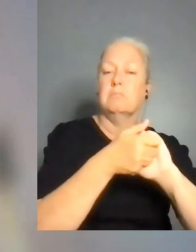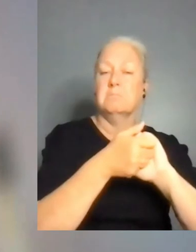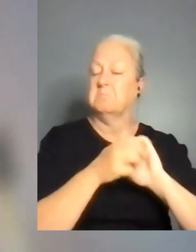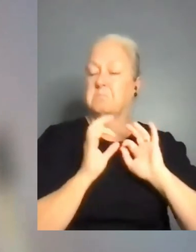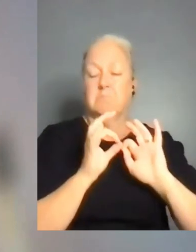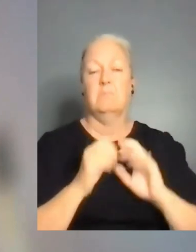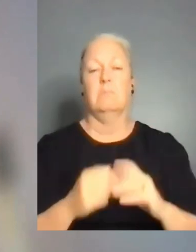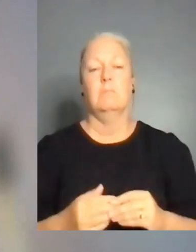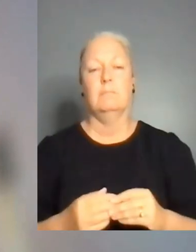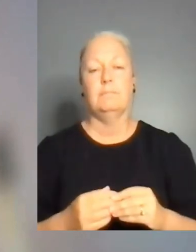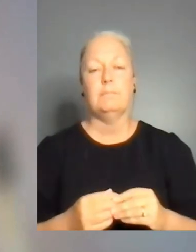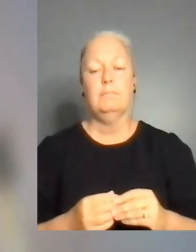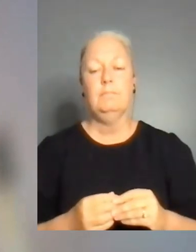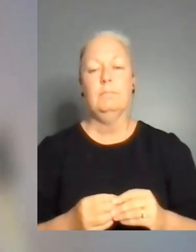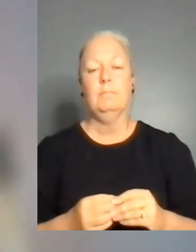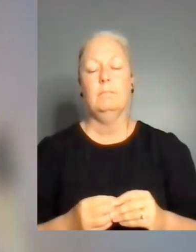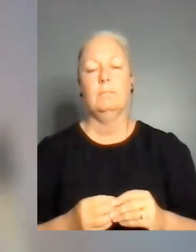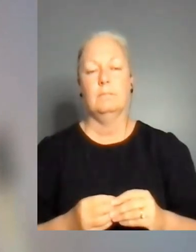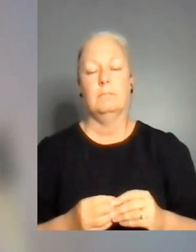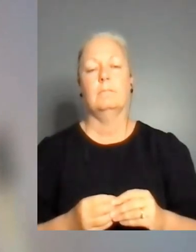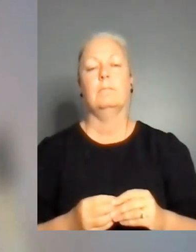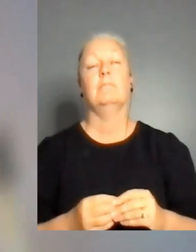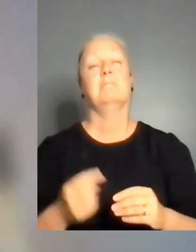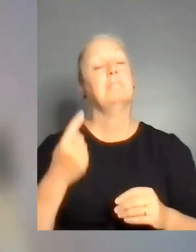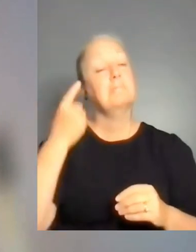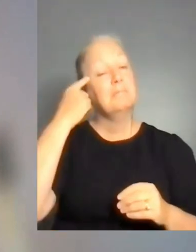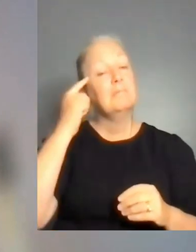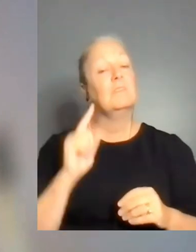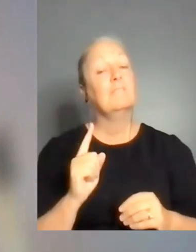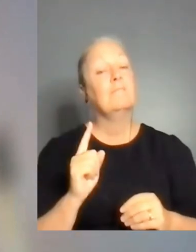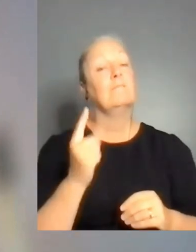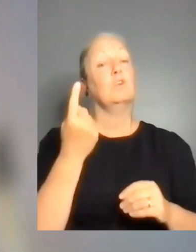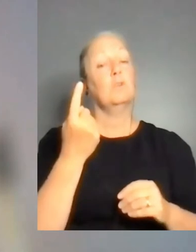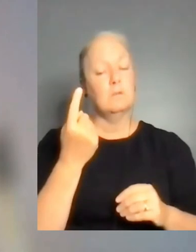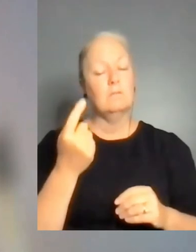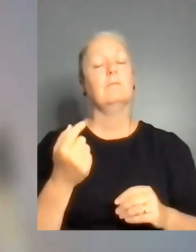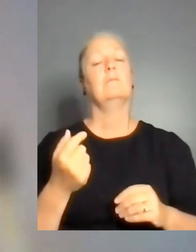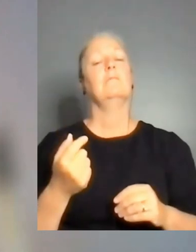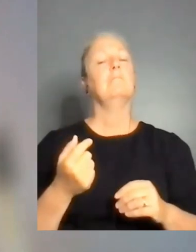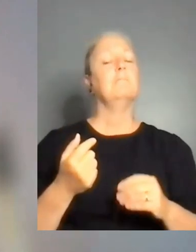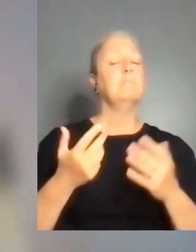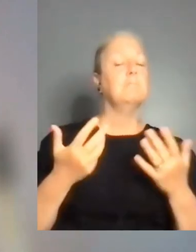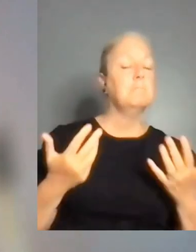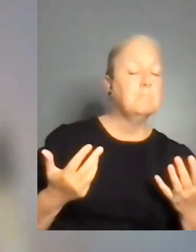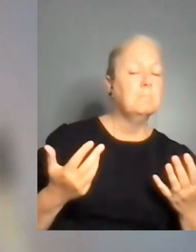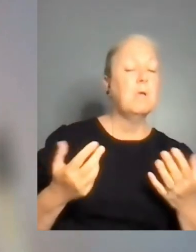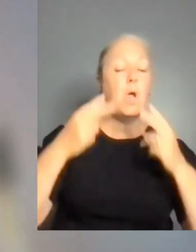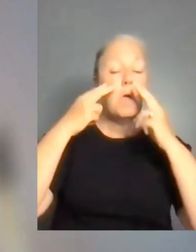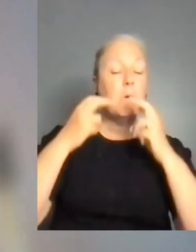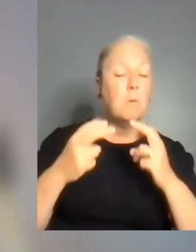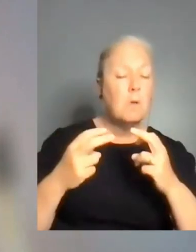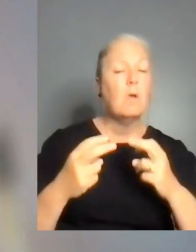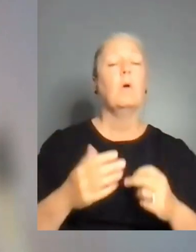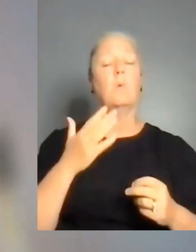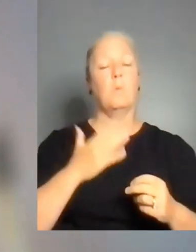first step in exploration is to see, to develop a common vision for a country.